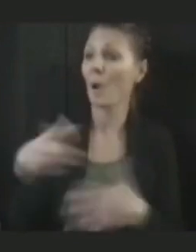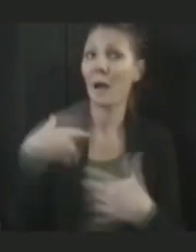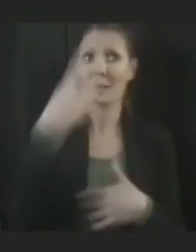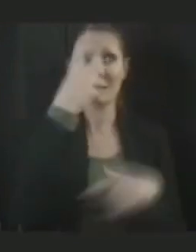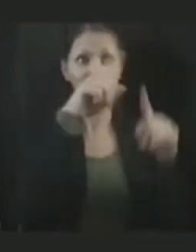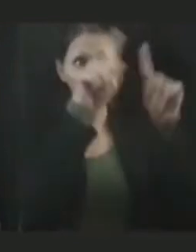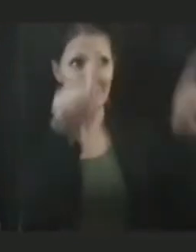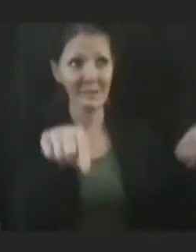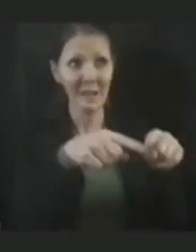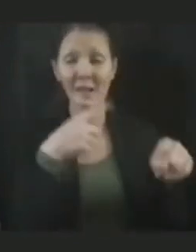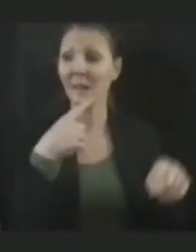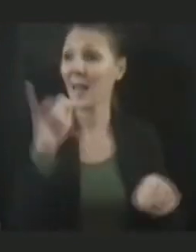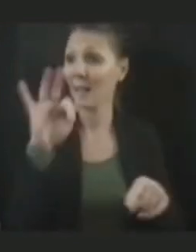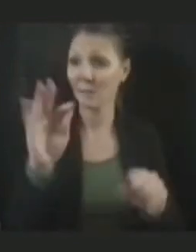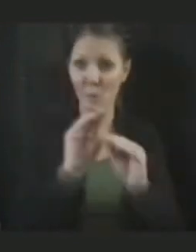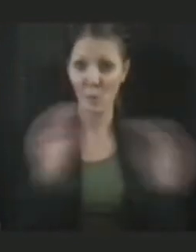mask.